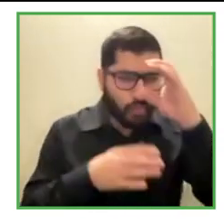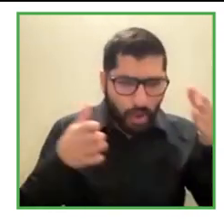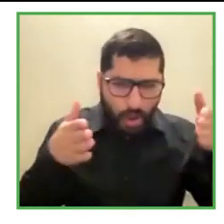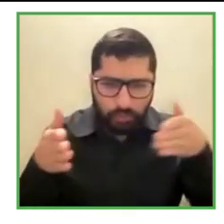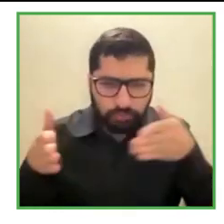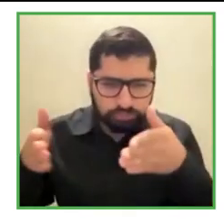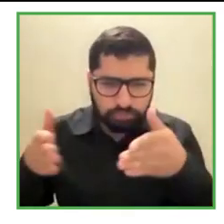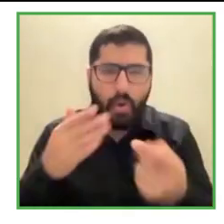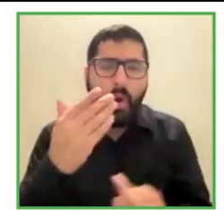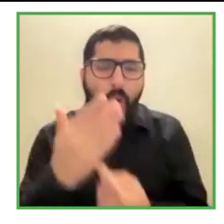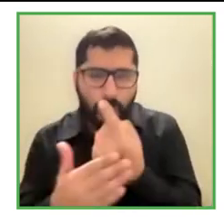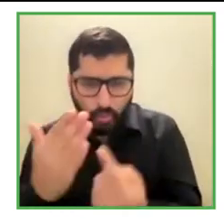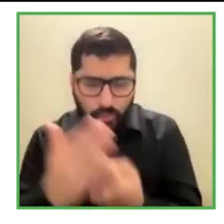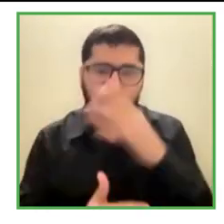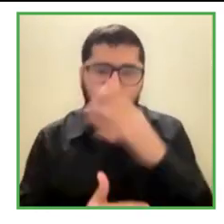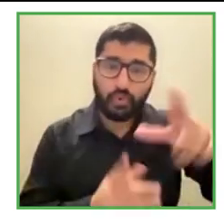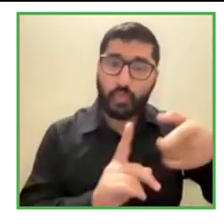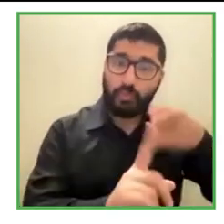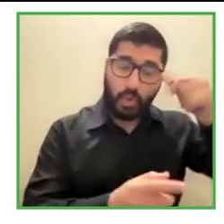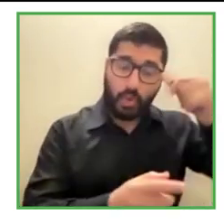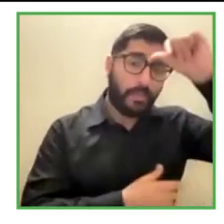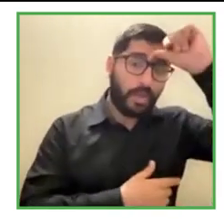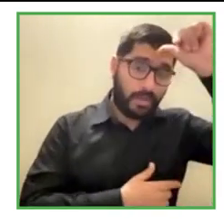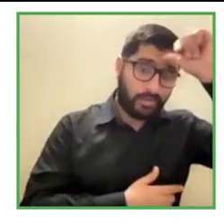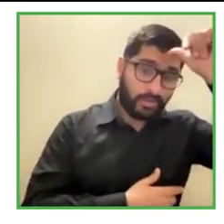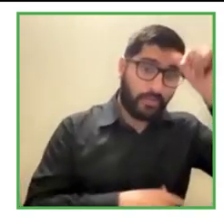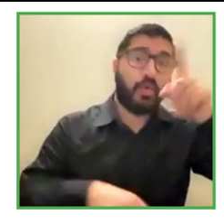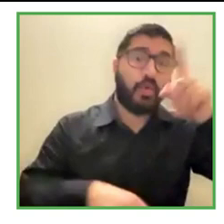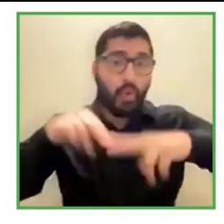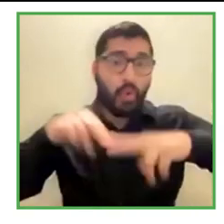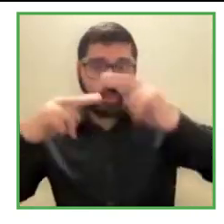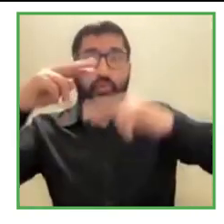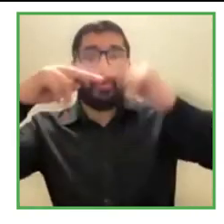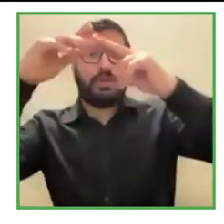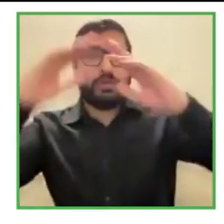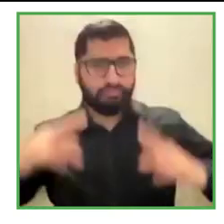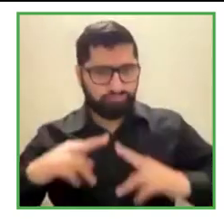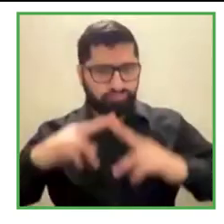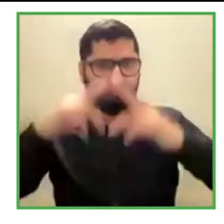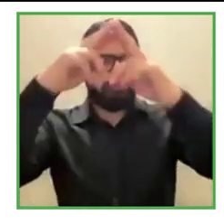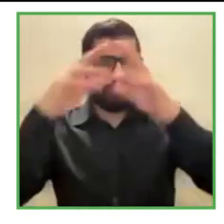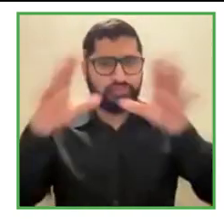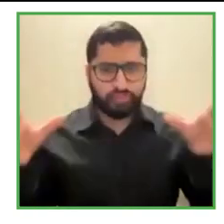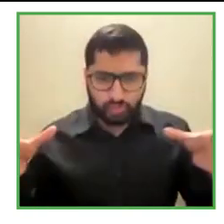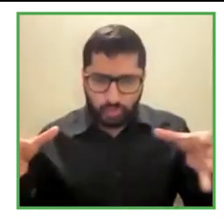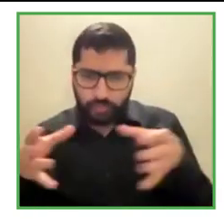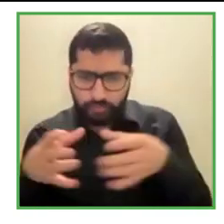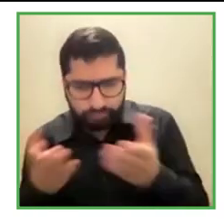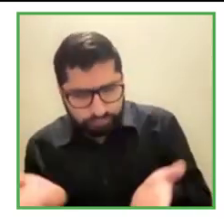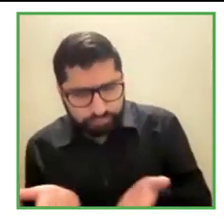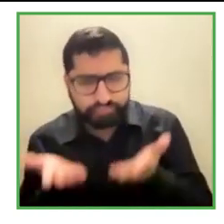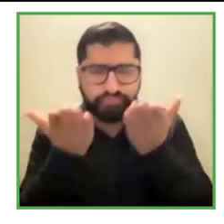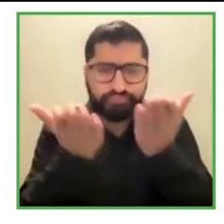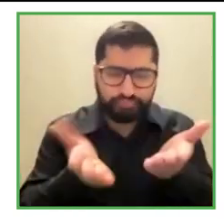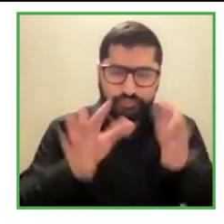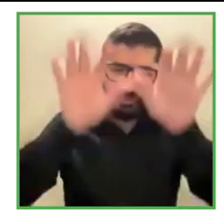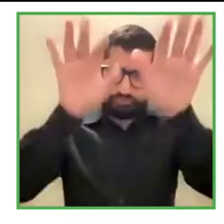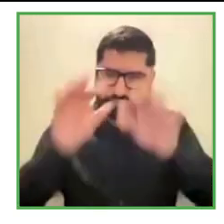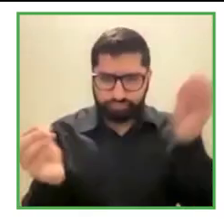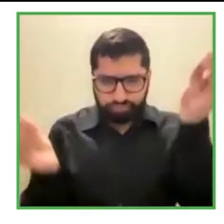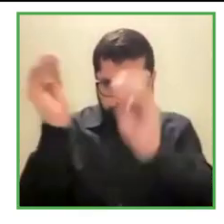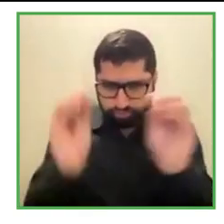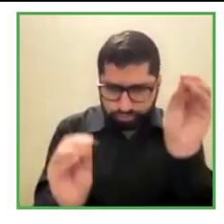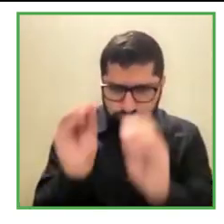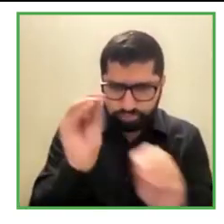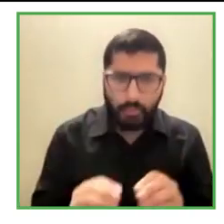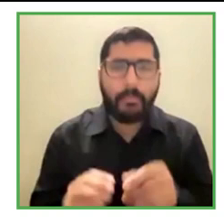provide our online services and training programs to be translated in different languages as well. So and